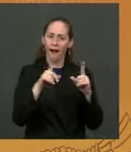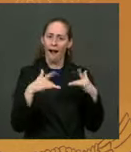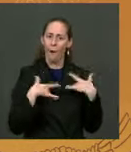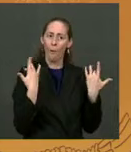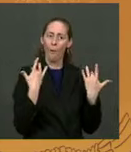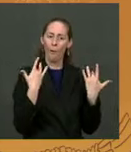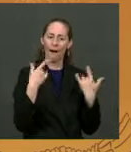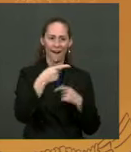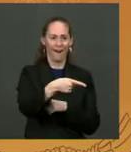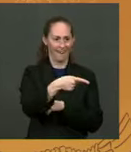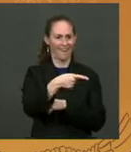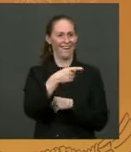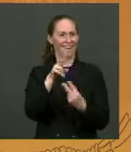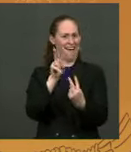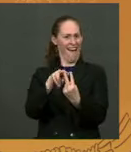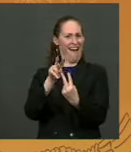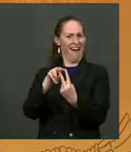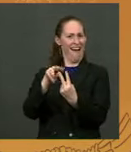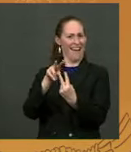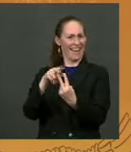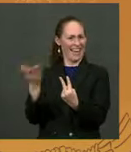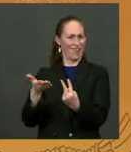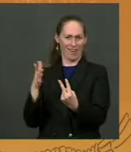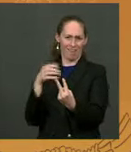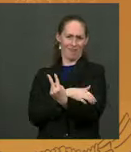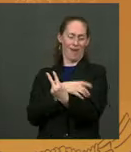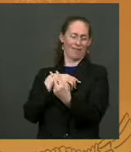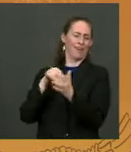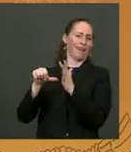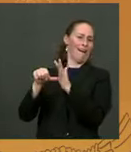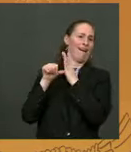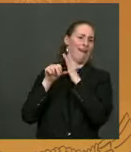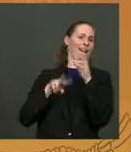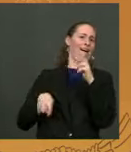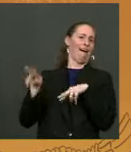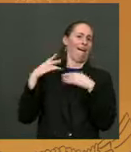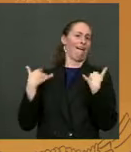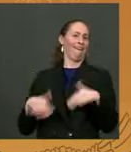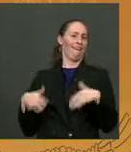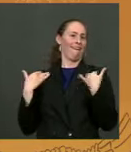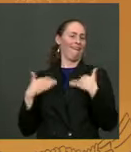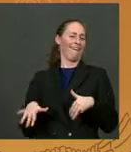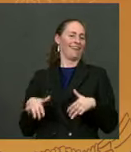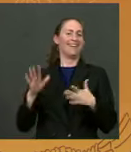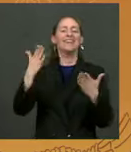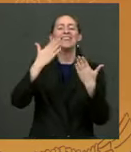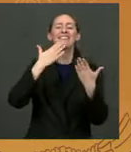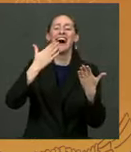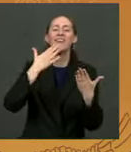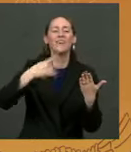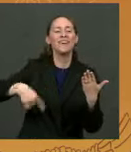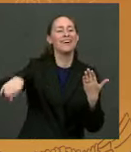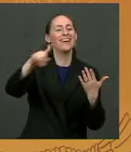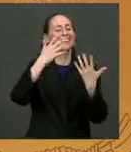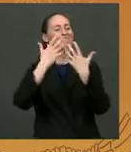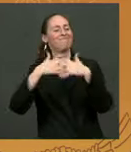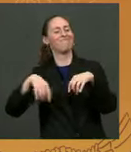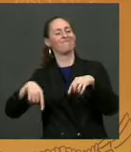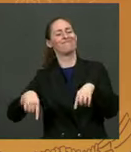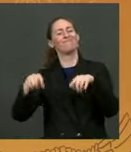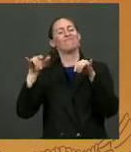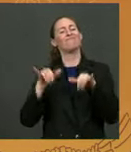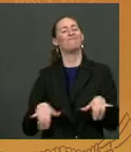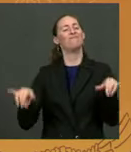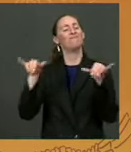pouring your love and pride into this work and this national tradition. And, Benton and Brogan, I know you're going to miss your favorite